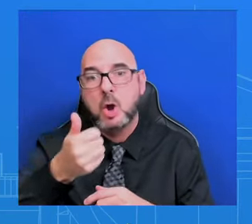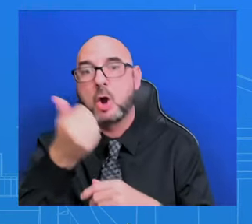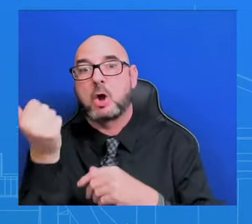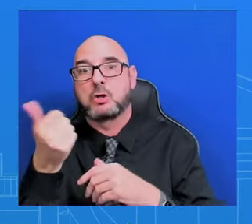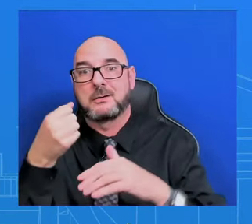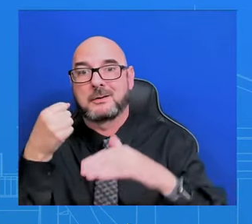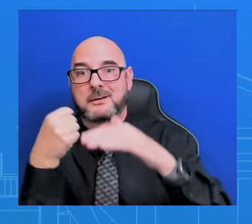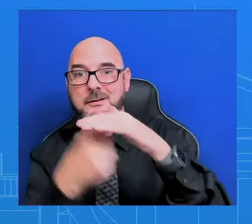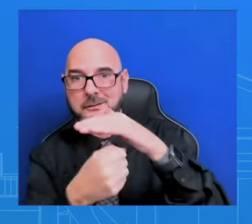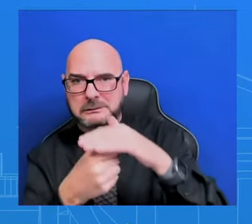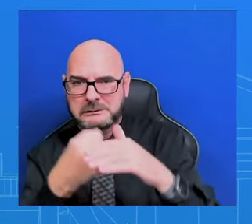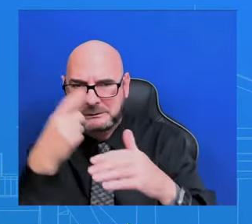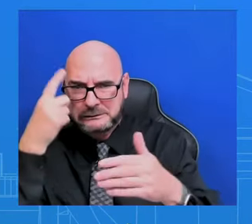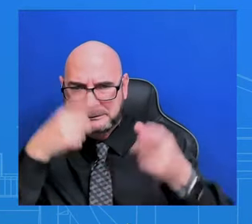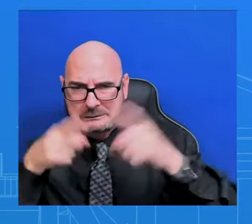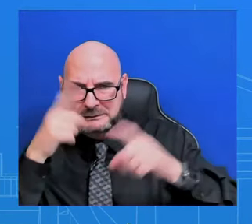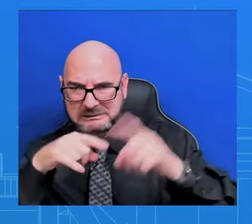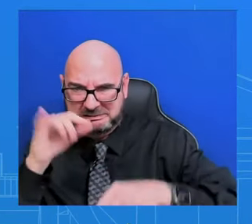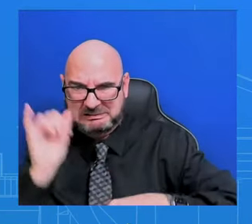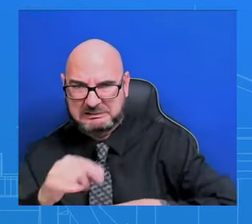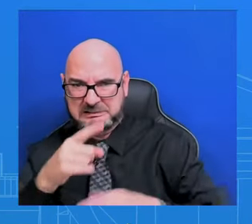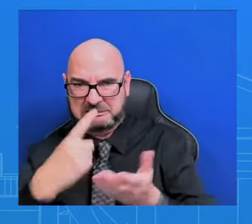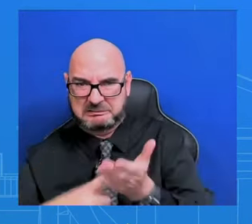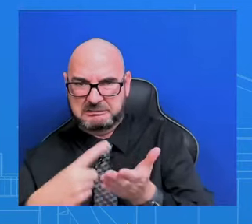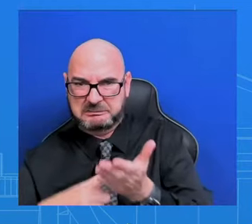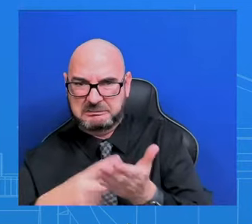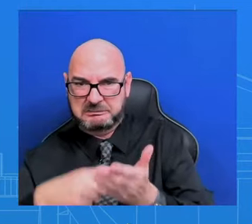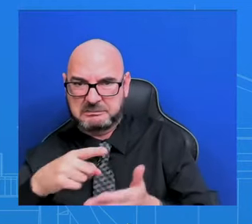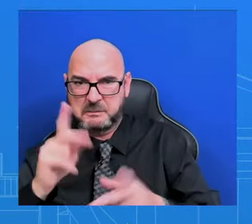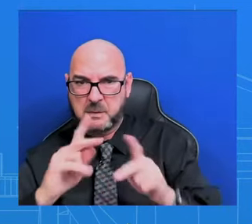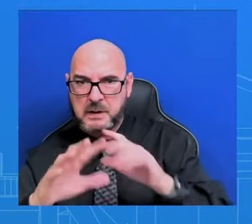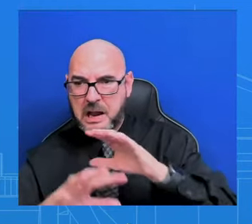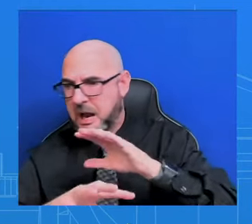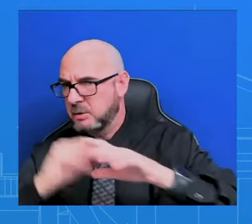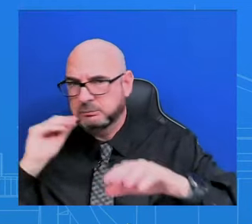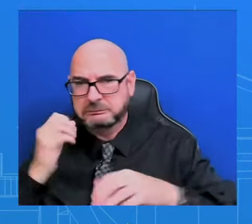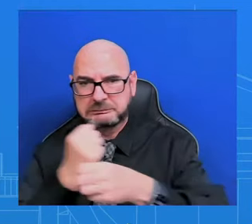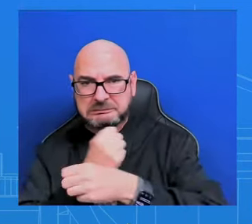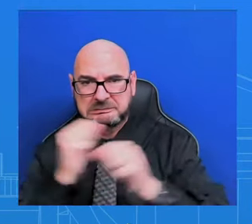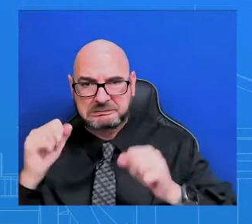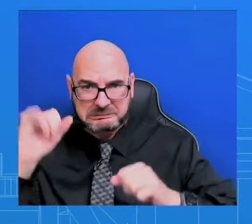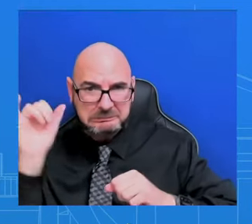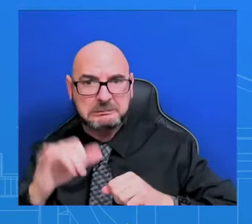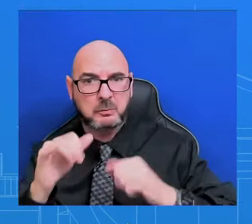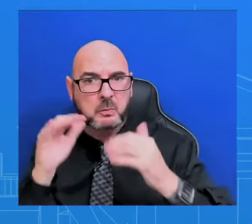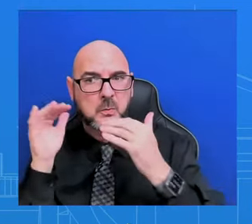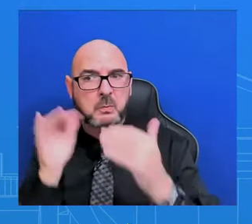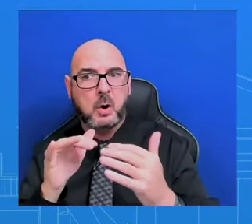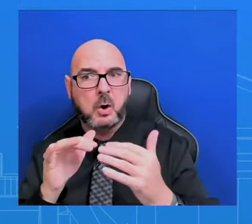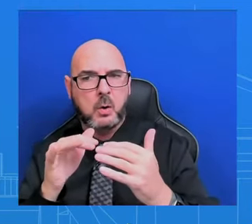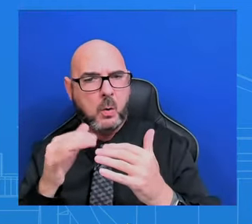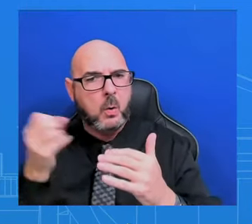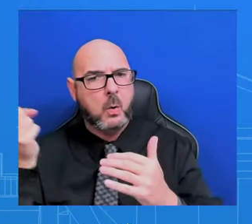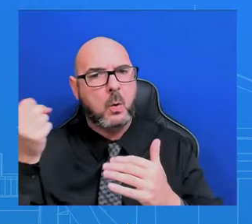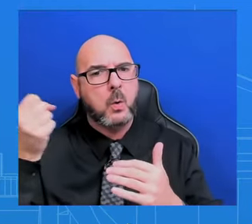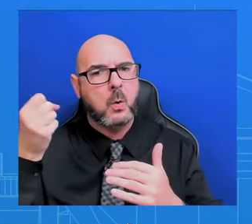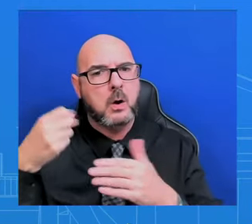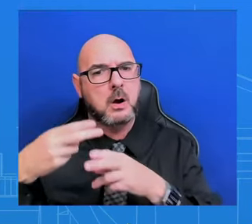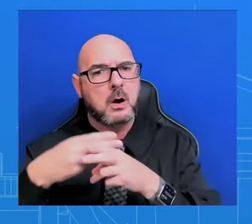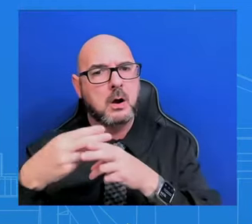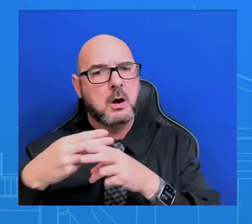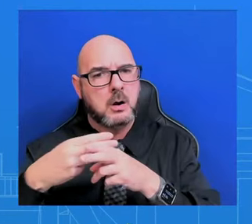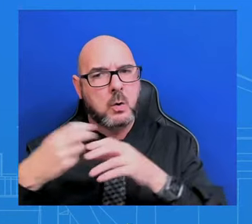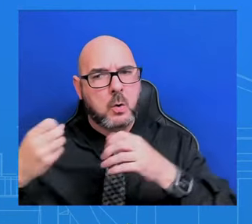of some length to get that done. And that's definitely on the agenda. He'll also be talking about a range of other issues, including humanitarian assistance,